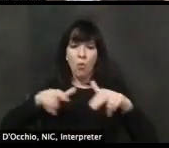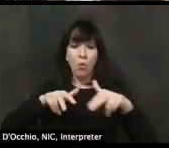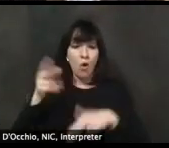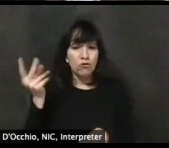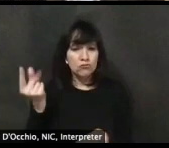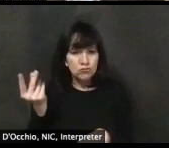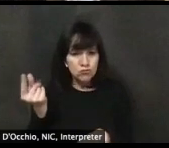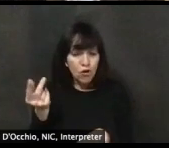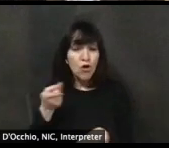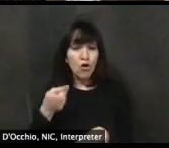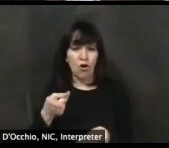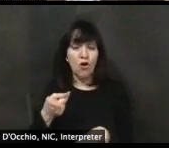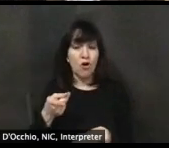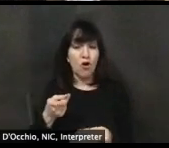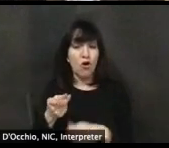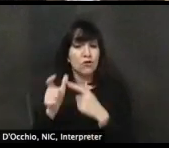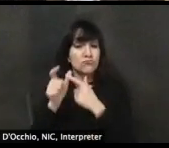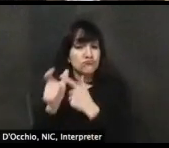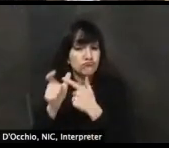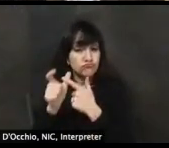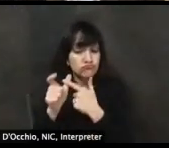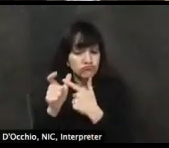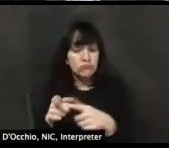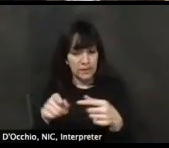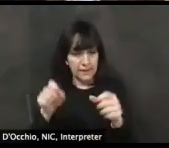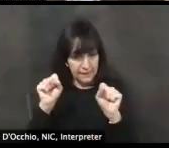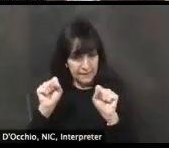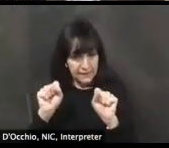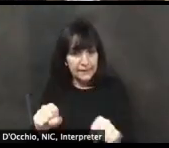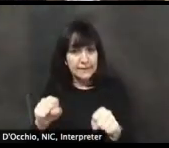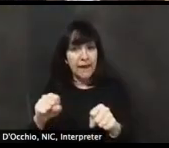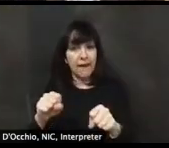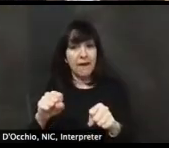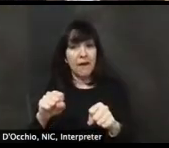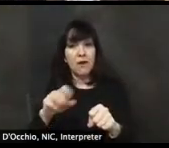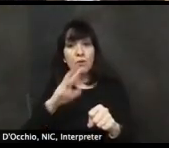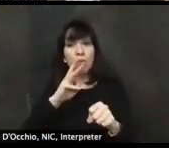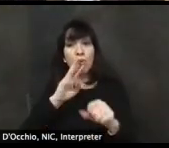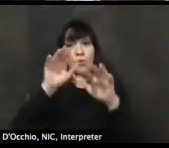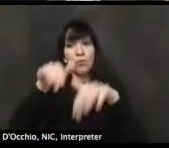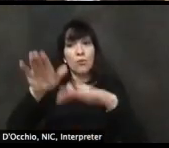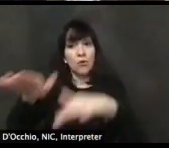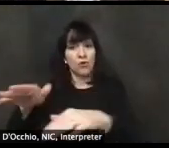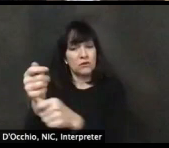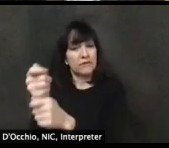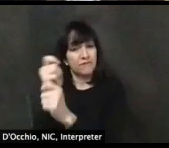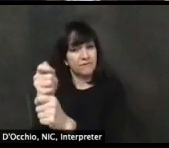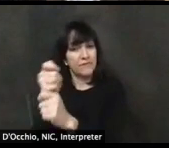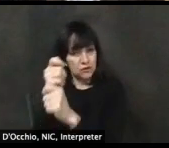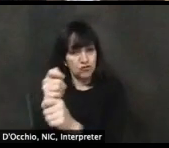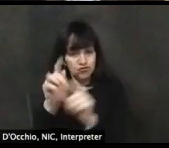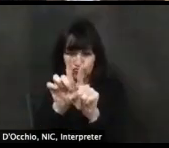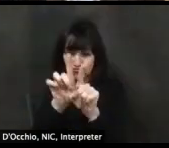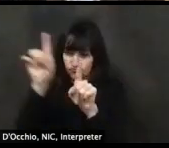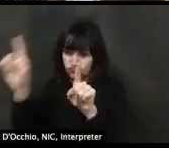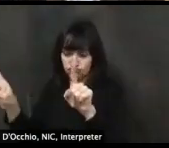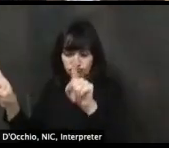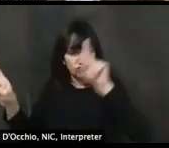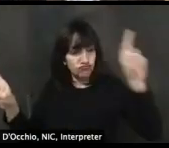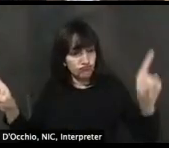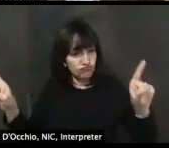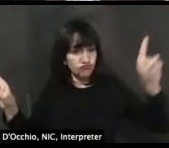Uh, you could still, uh, surf fish. These are activities that I have found in my conversations, and I'm sure others who are online tonight